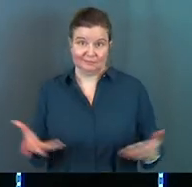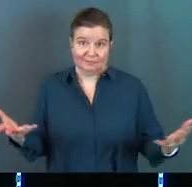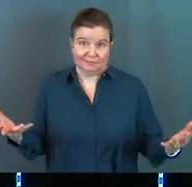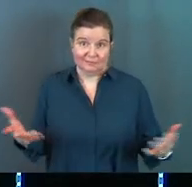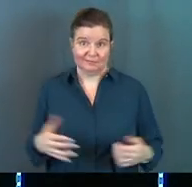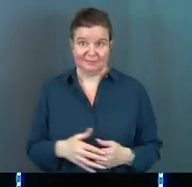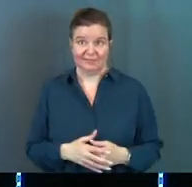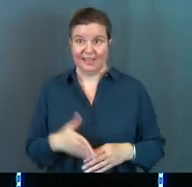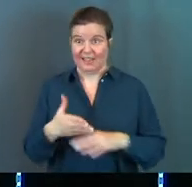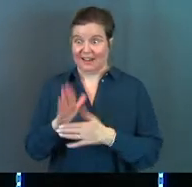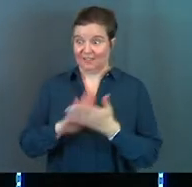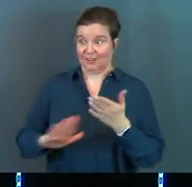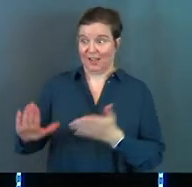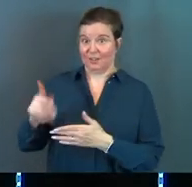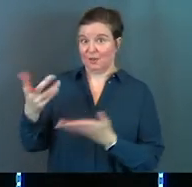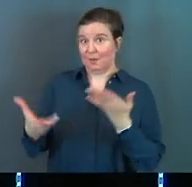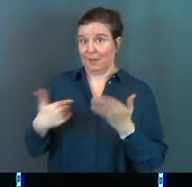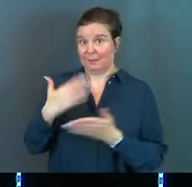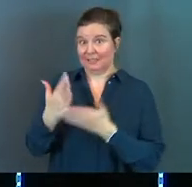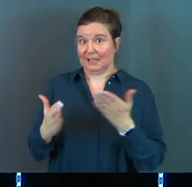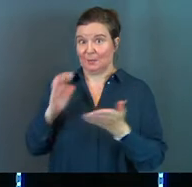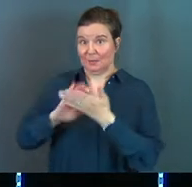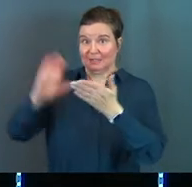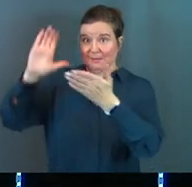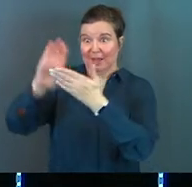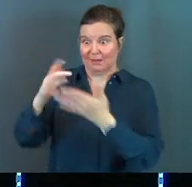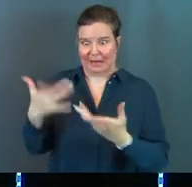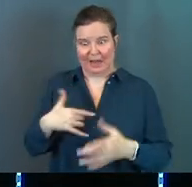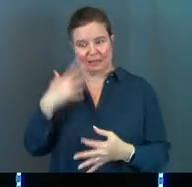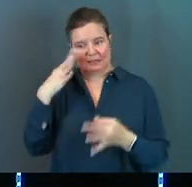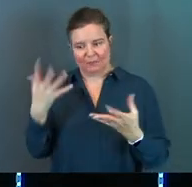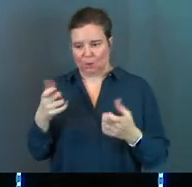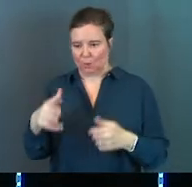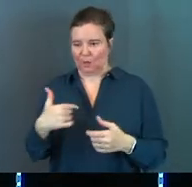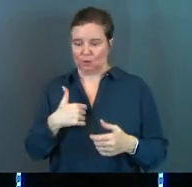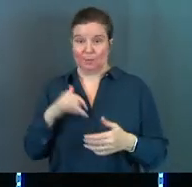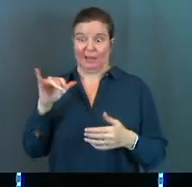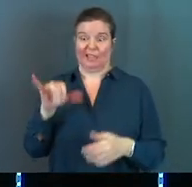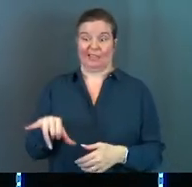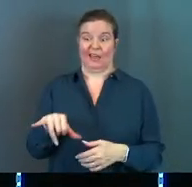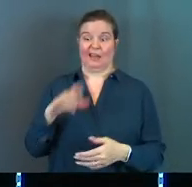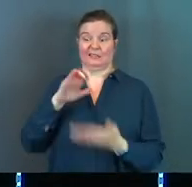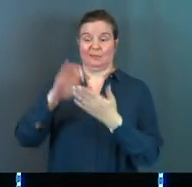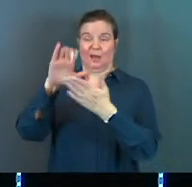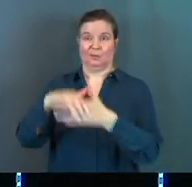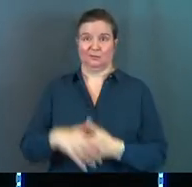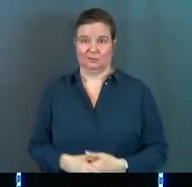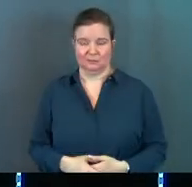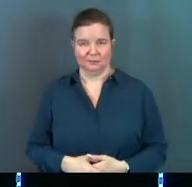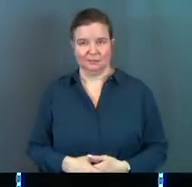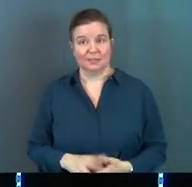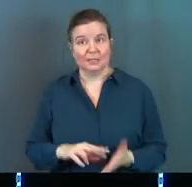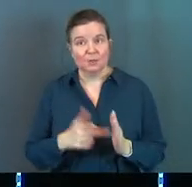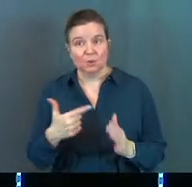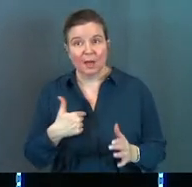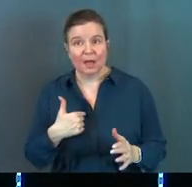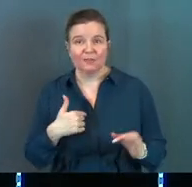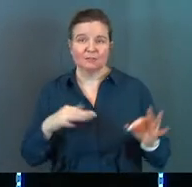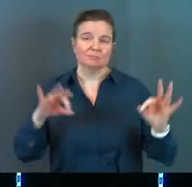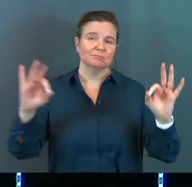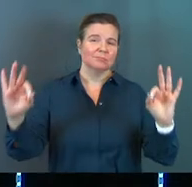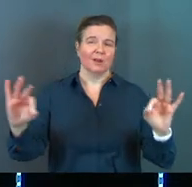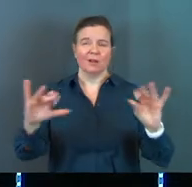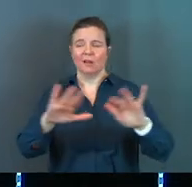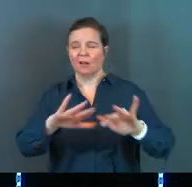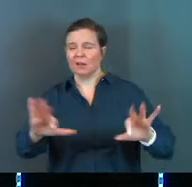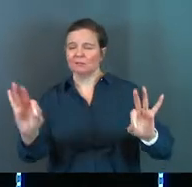And then after college, you might be somebody's spouse. And I definitely don't want you to be that spouse. Does it mean you've got to be Martha